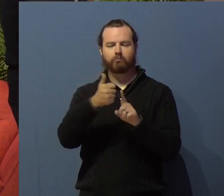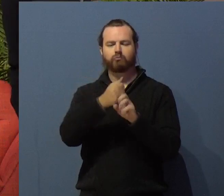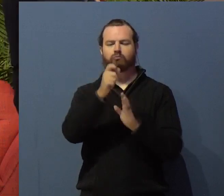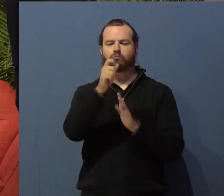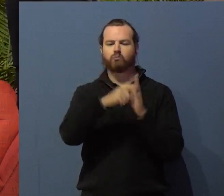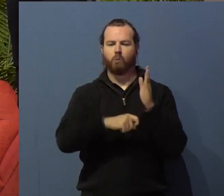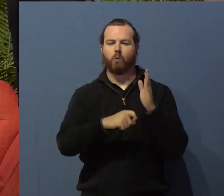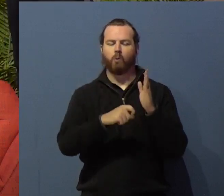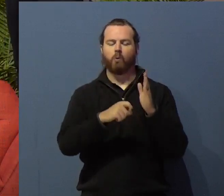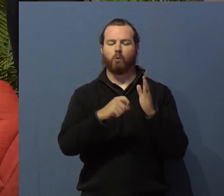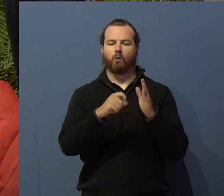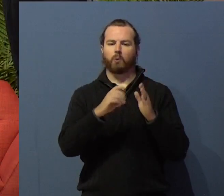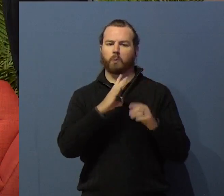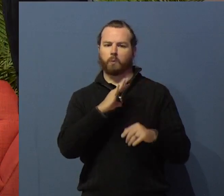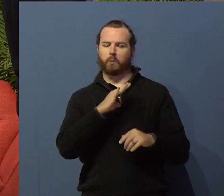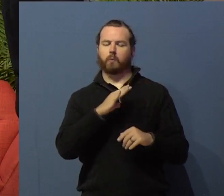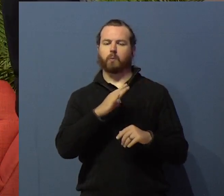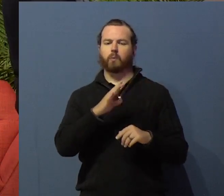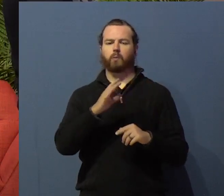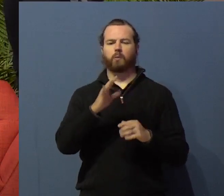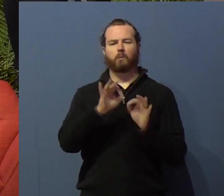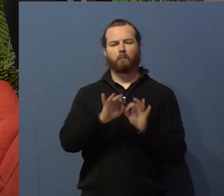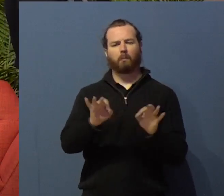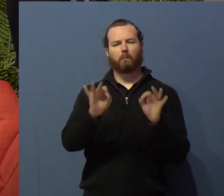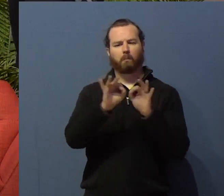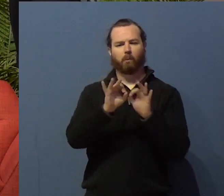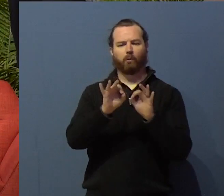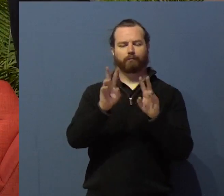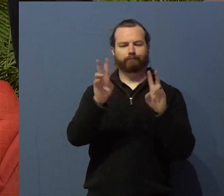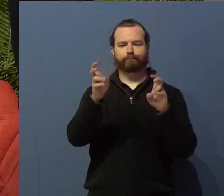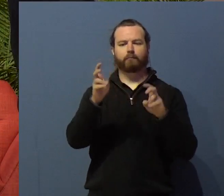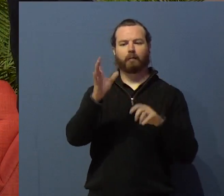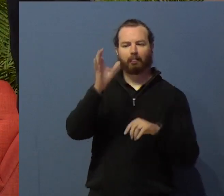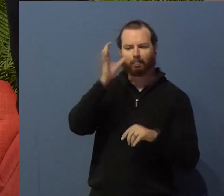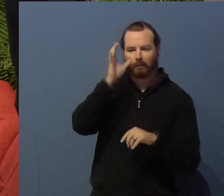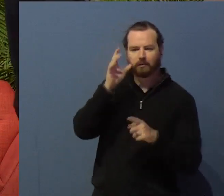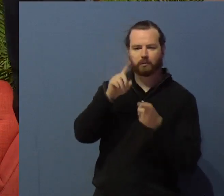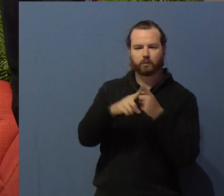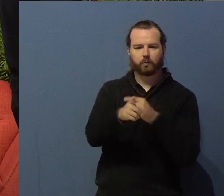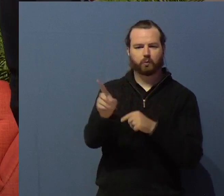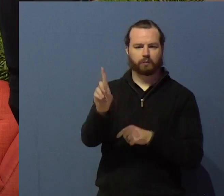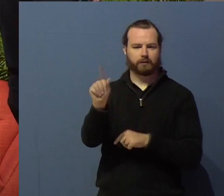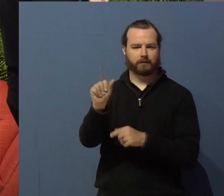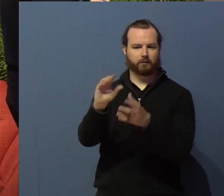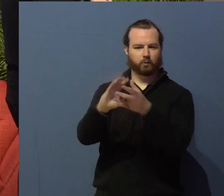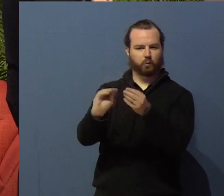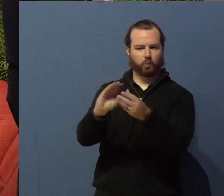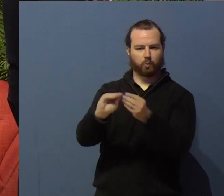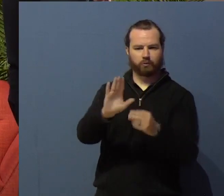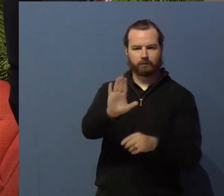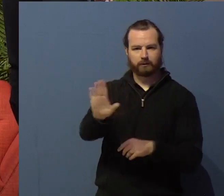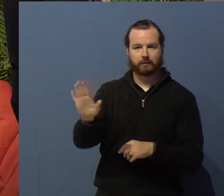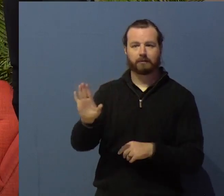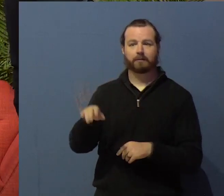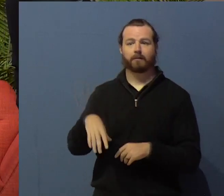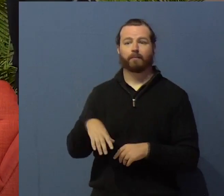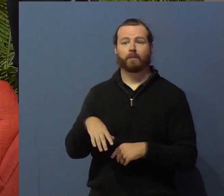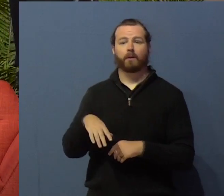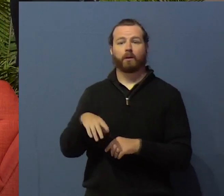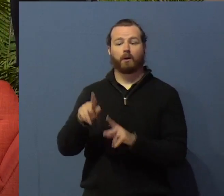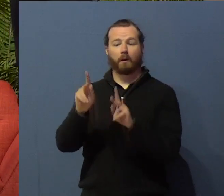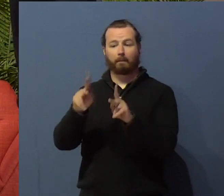And she says this, and we've said this before, but she says it with a slightly different tack. Persons with disabilities remain in a mission field